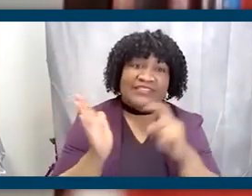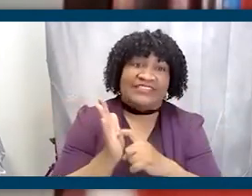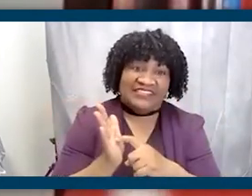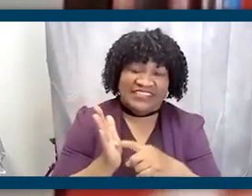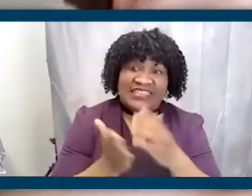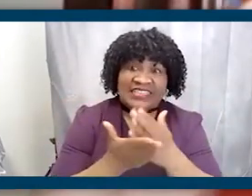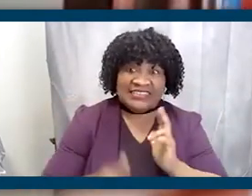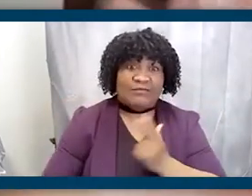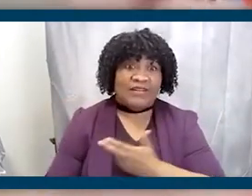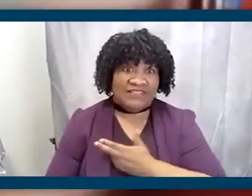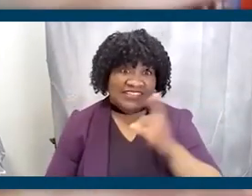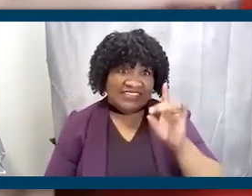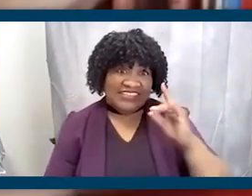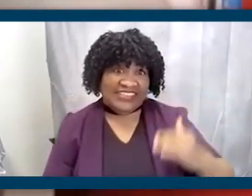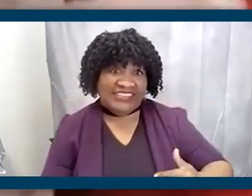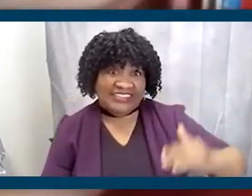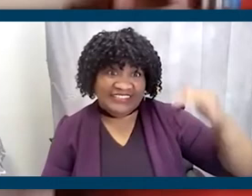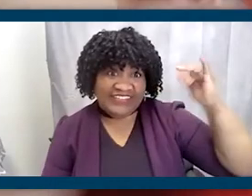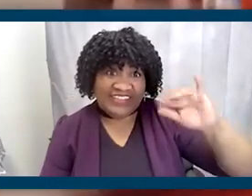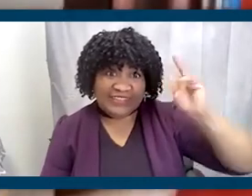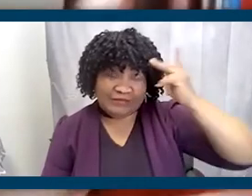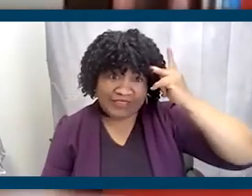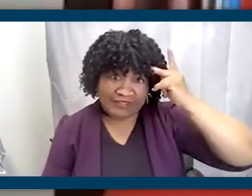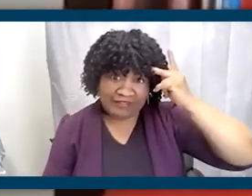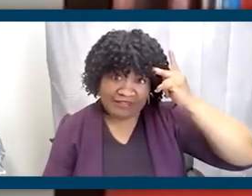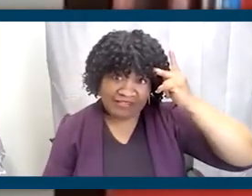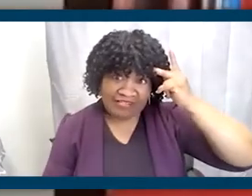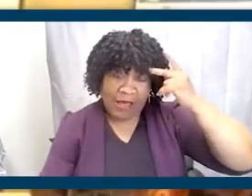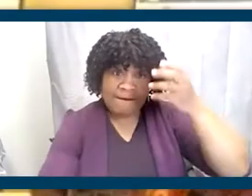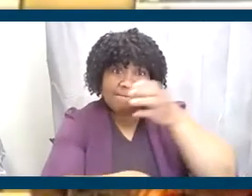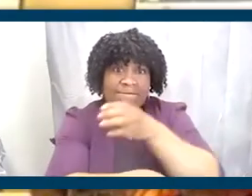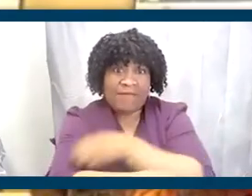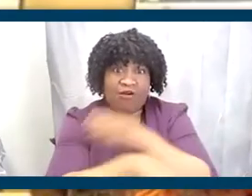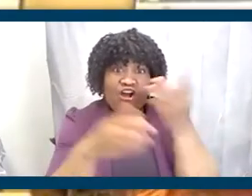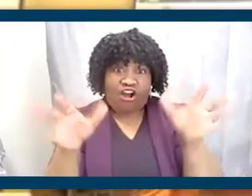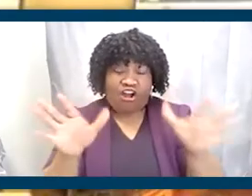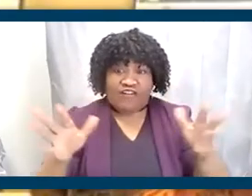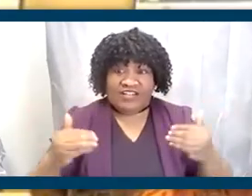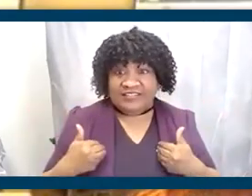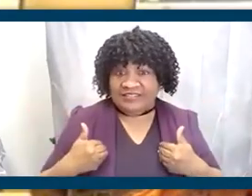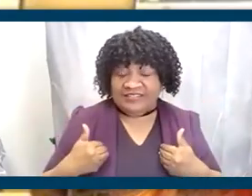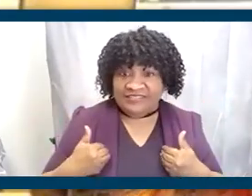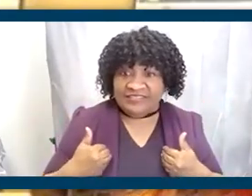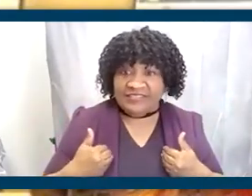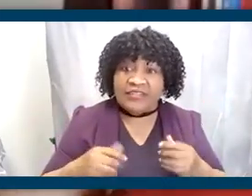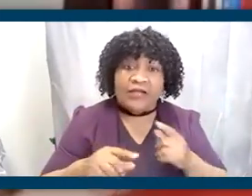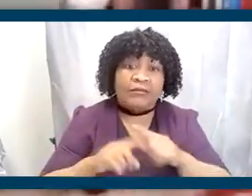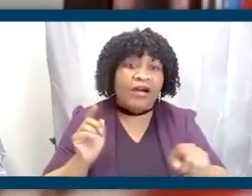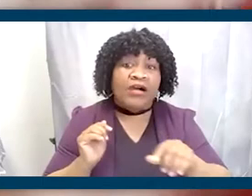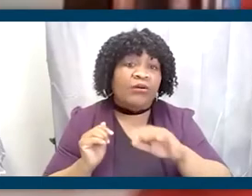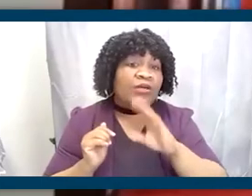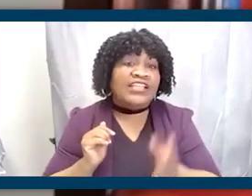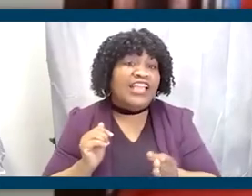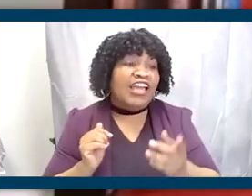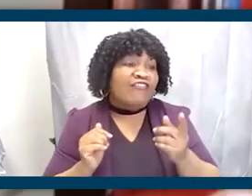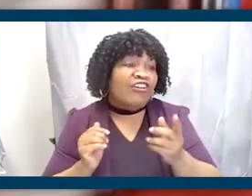of us grew up with this kind of political power already in place. We never took, we never take stock or even